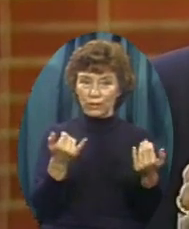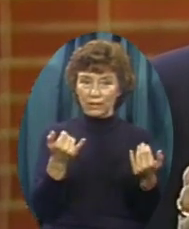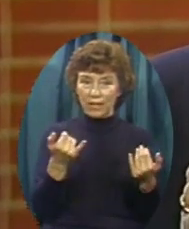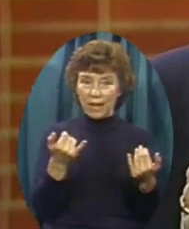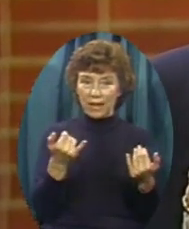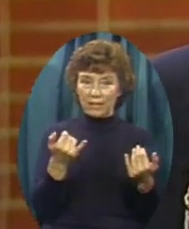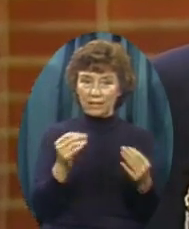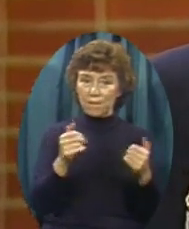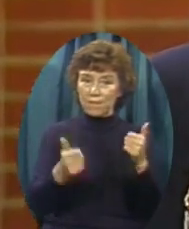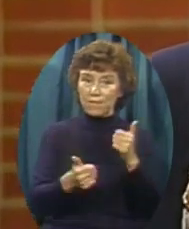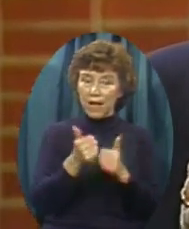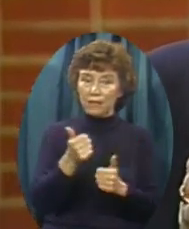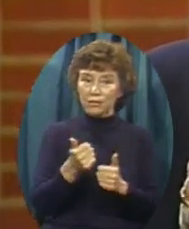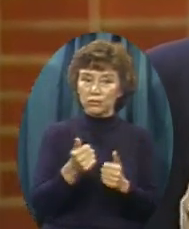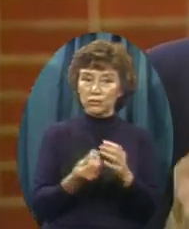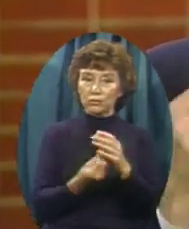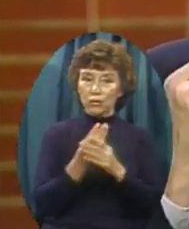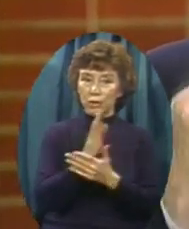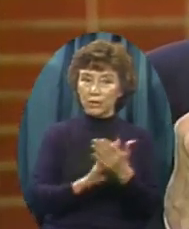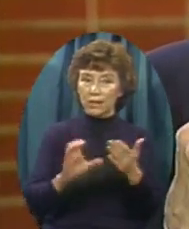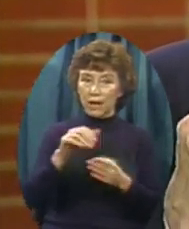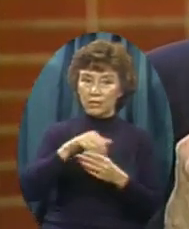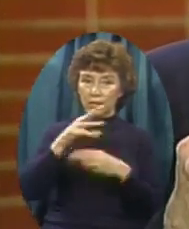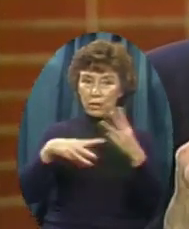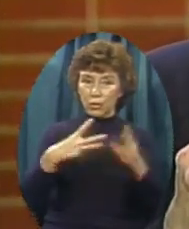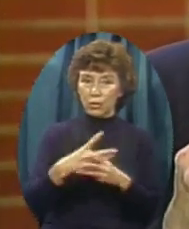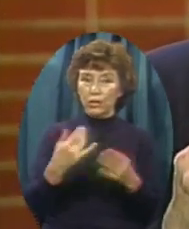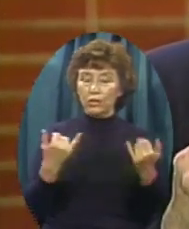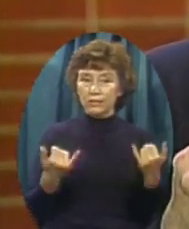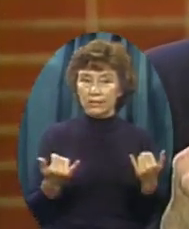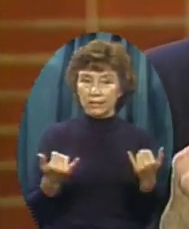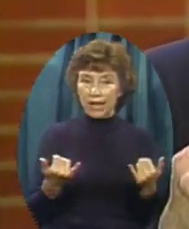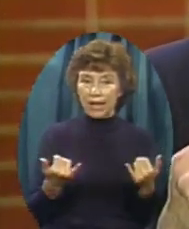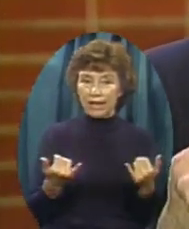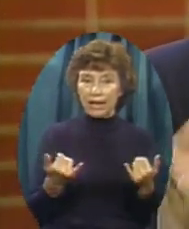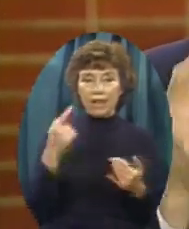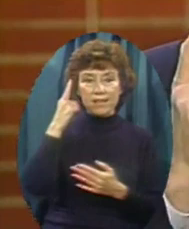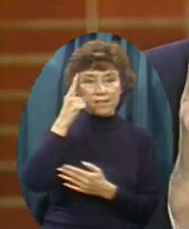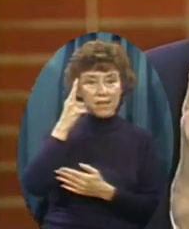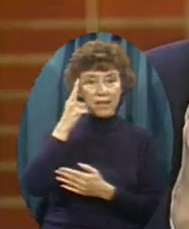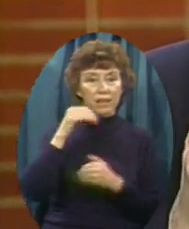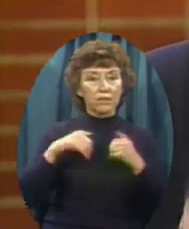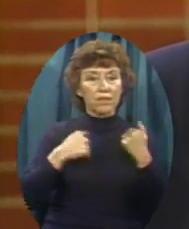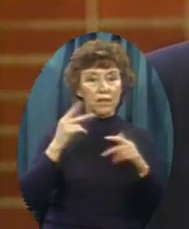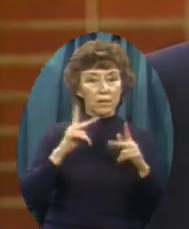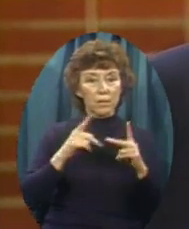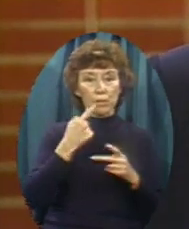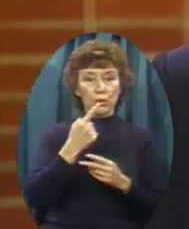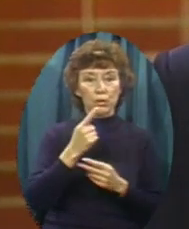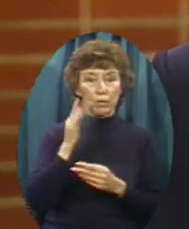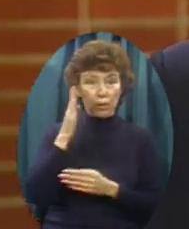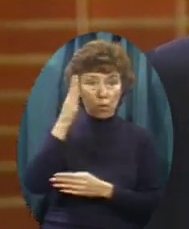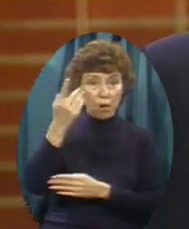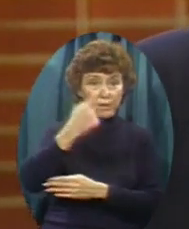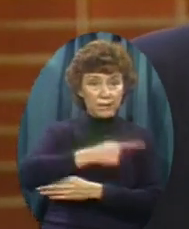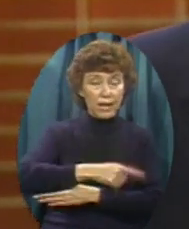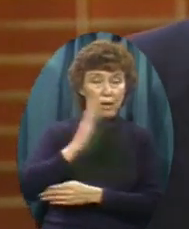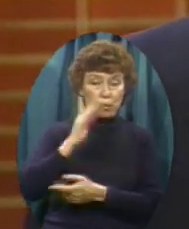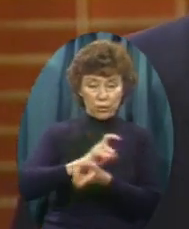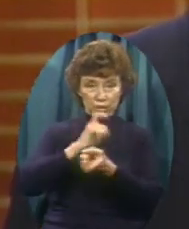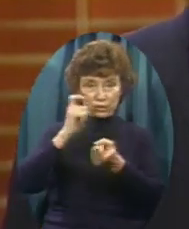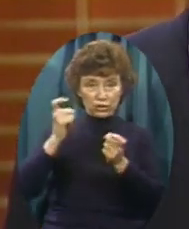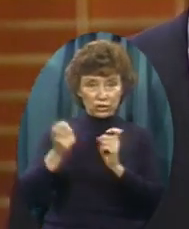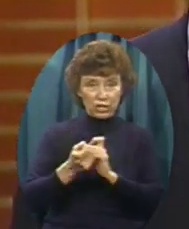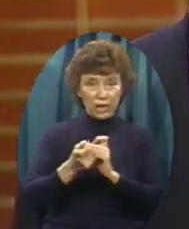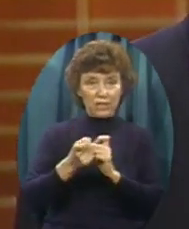world today As far as I know Think of those kids Who one day Are going to turn This nation around And